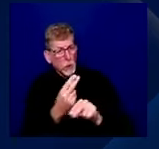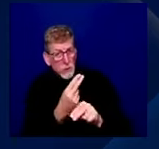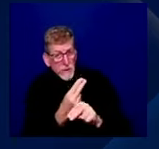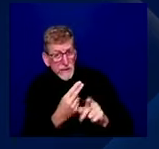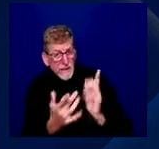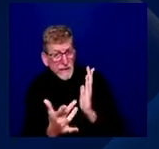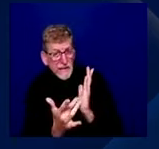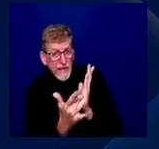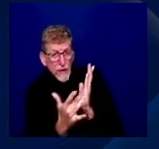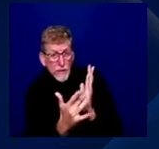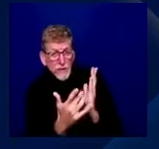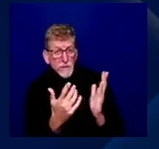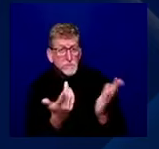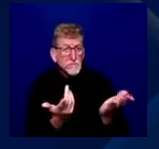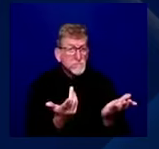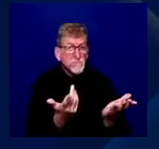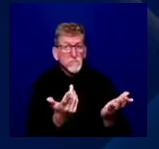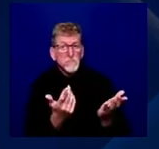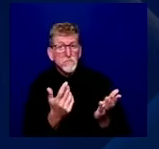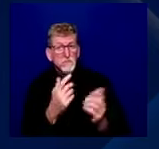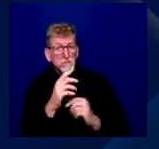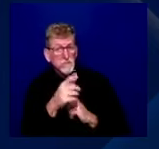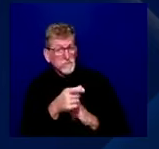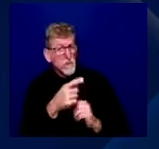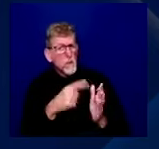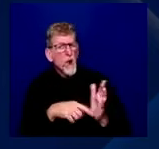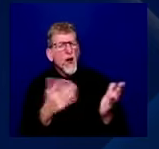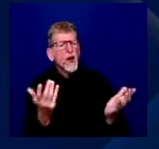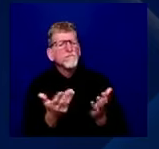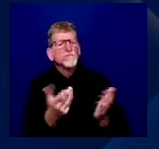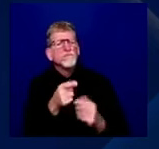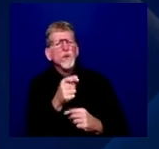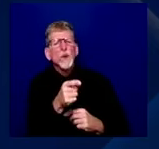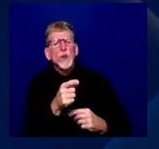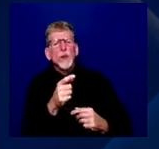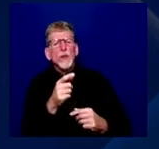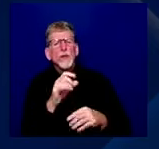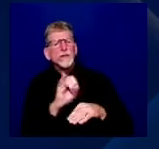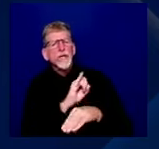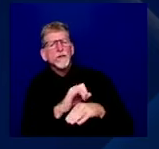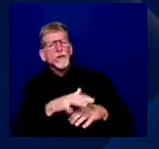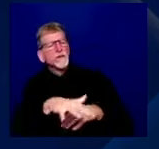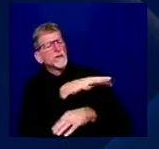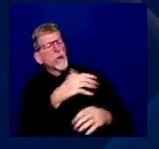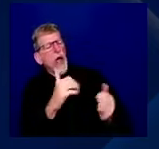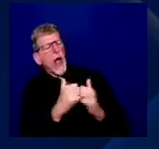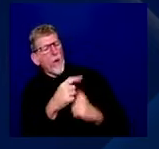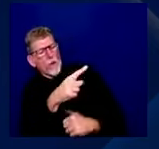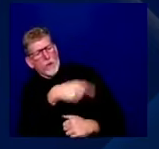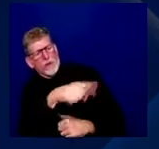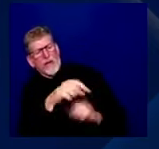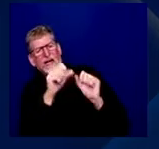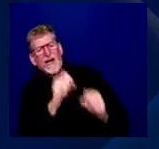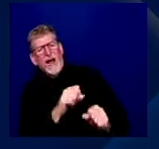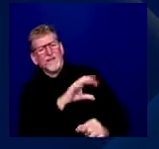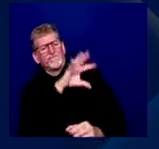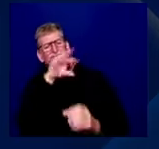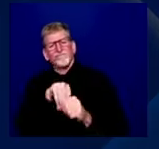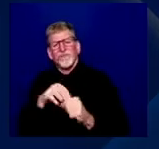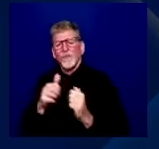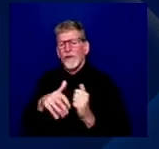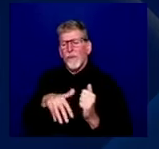what can they be doing to really focus on maternal health and eliminating these disparities in maternal health?